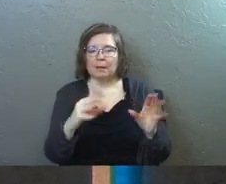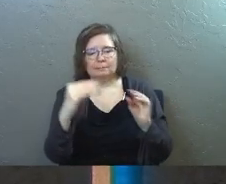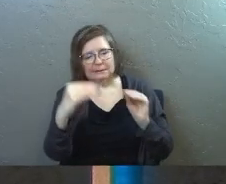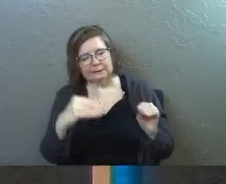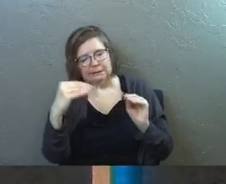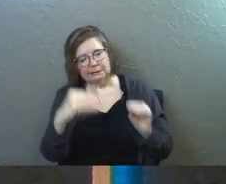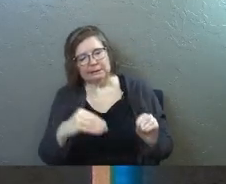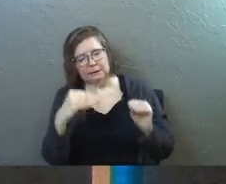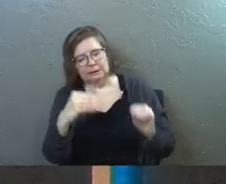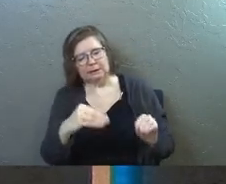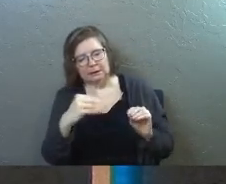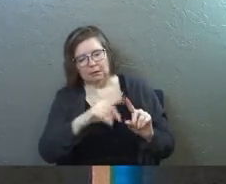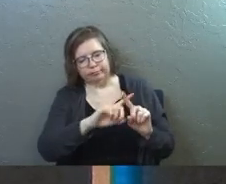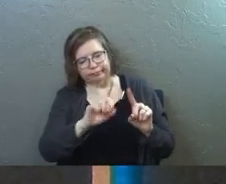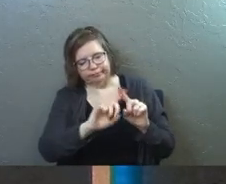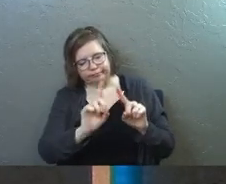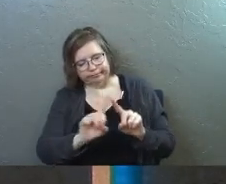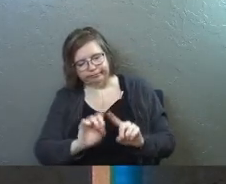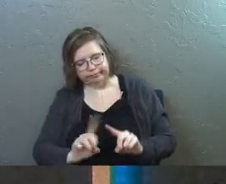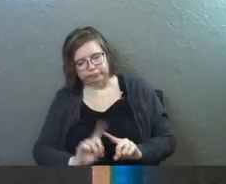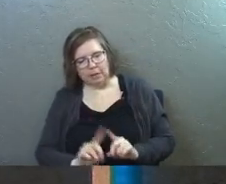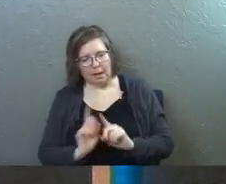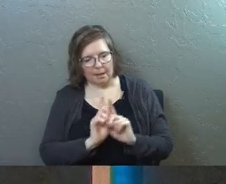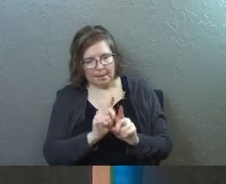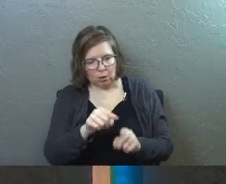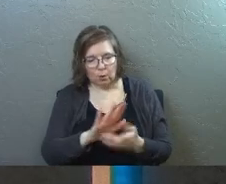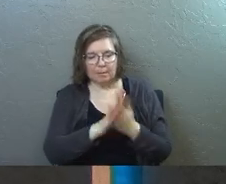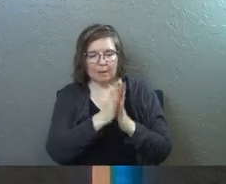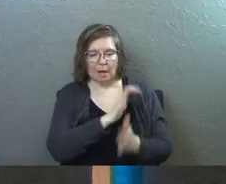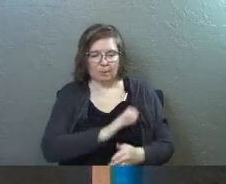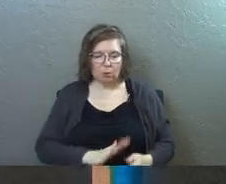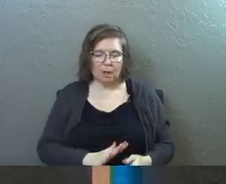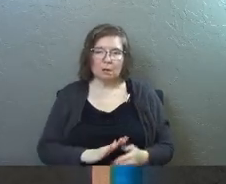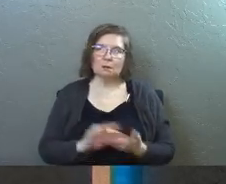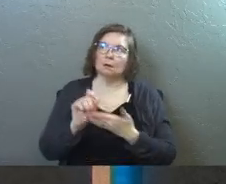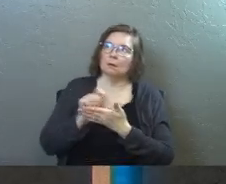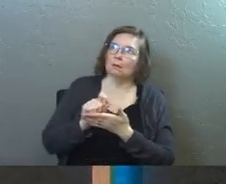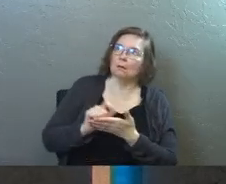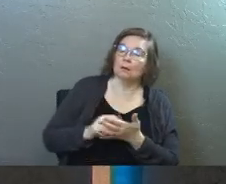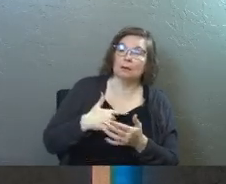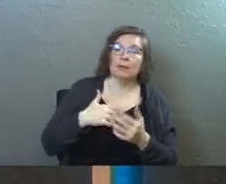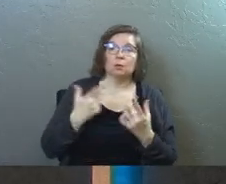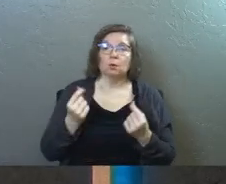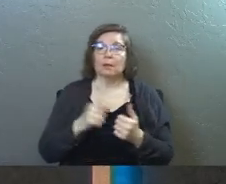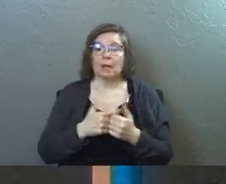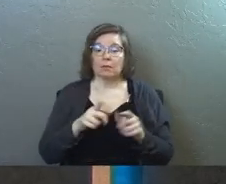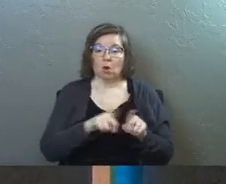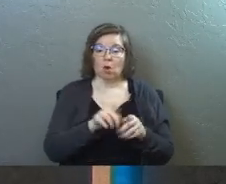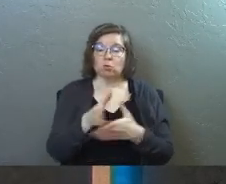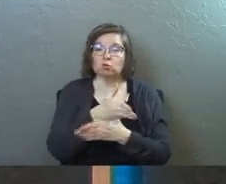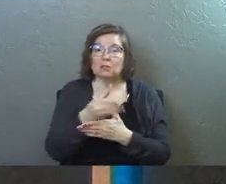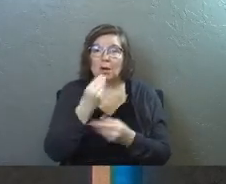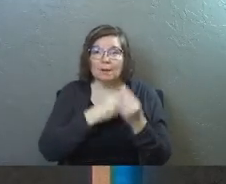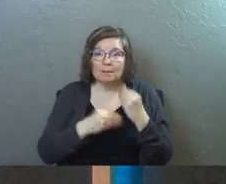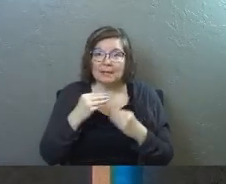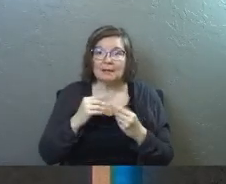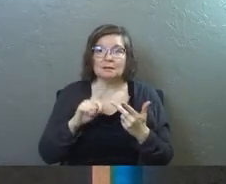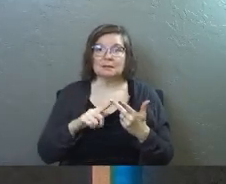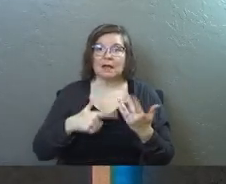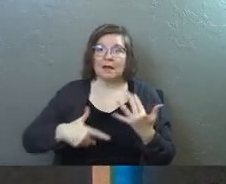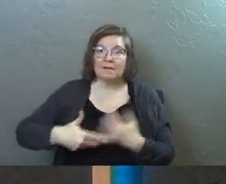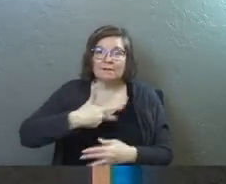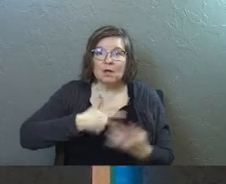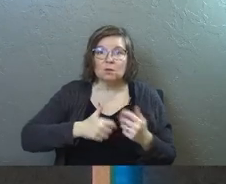teach you everything. Let us disciple and mentor you to become Christians. They're doing that in mass. They're also sharing meals and they're doing